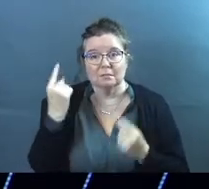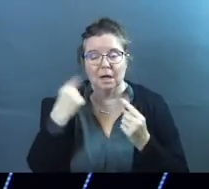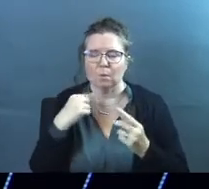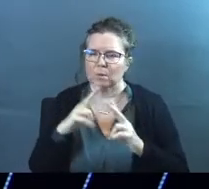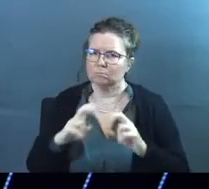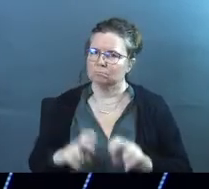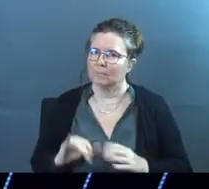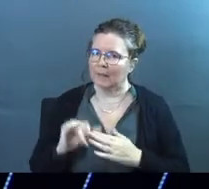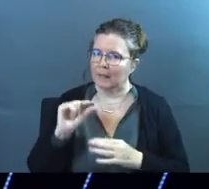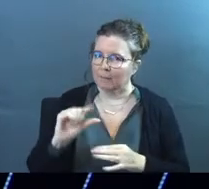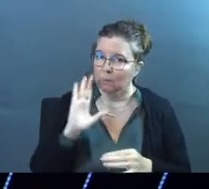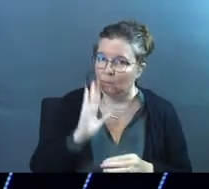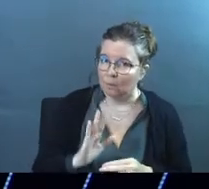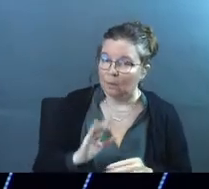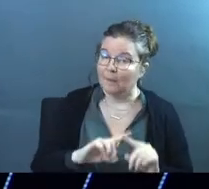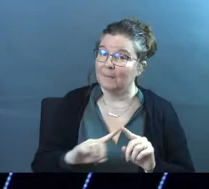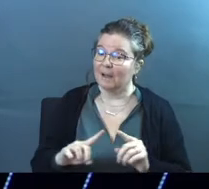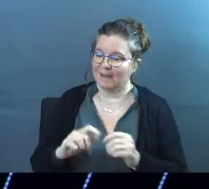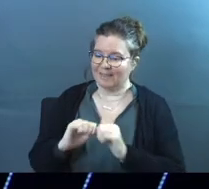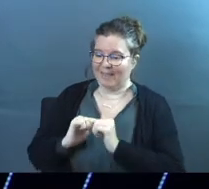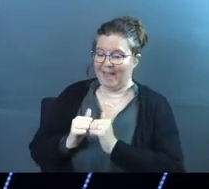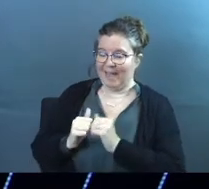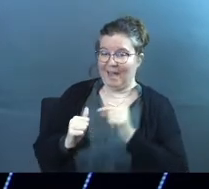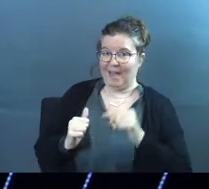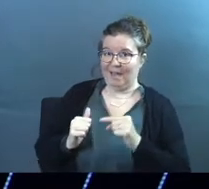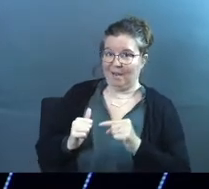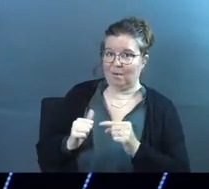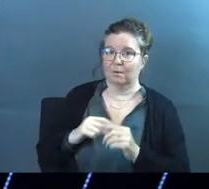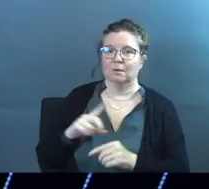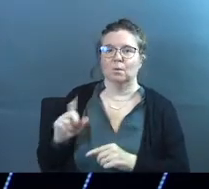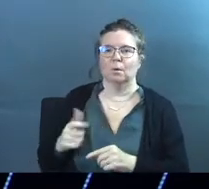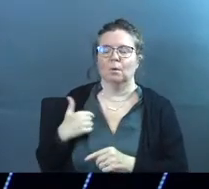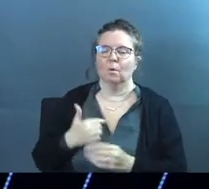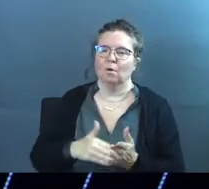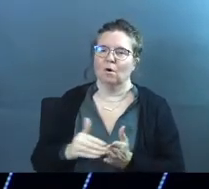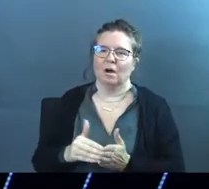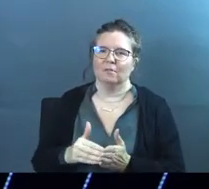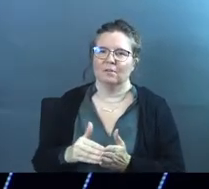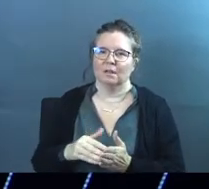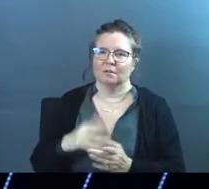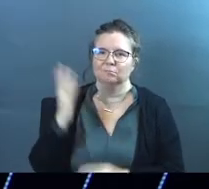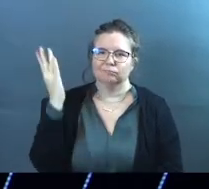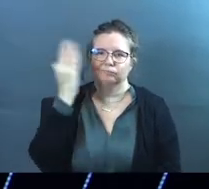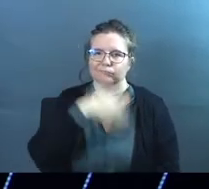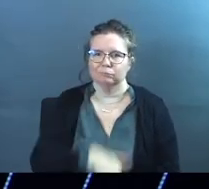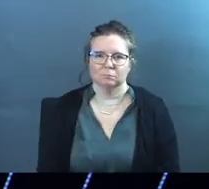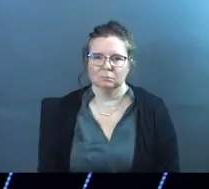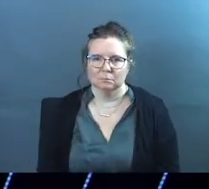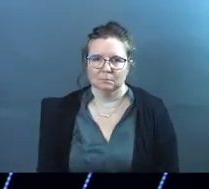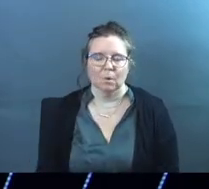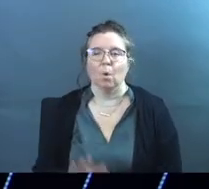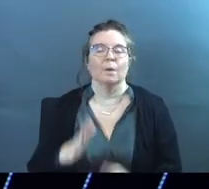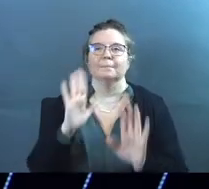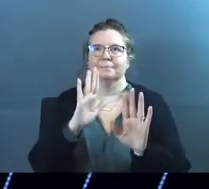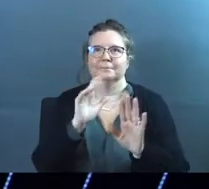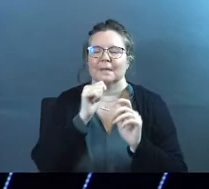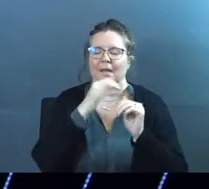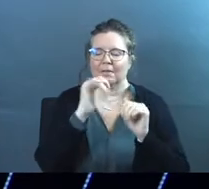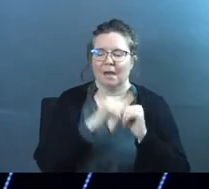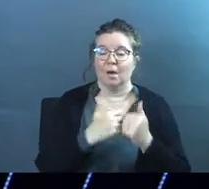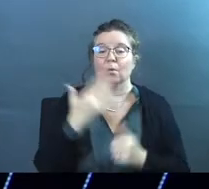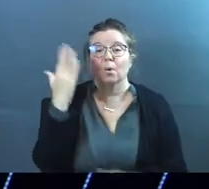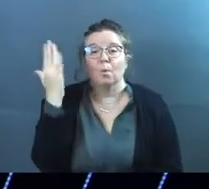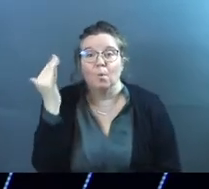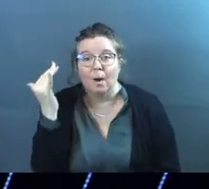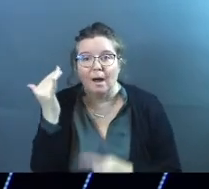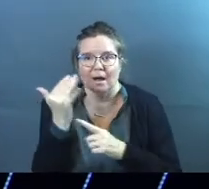we'll dig into those a little bit, but the how is a question that we oftentimes kind of look over, or the excuse me, the why is a